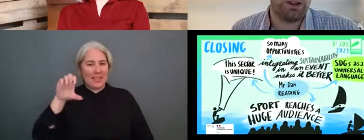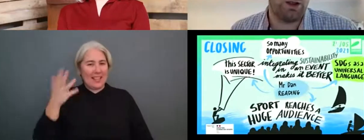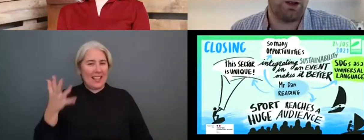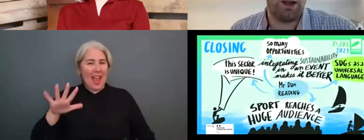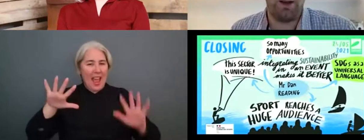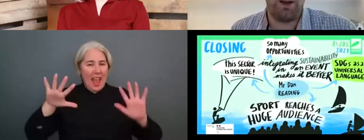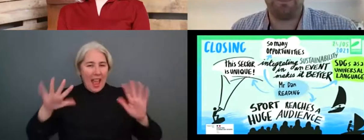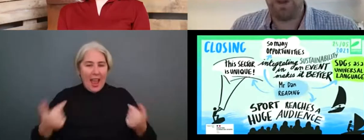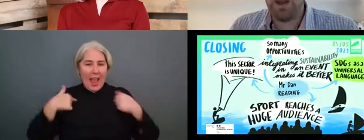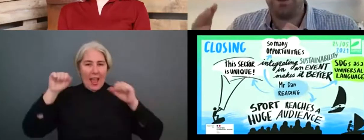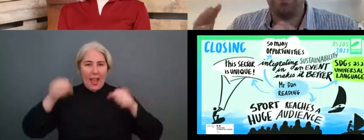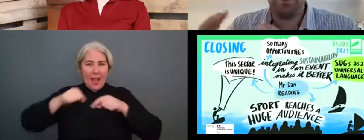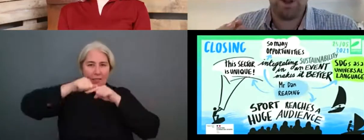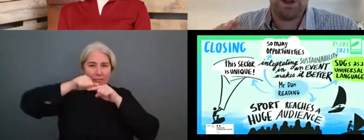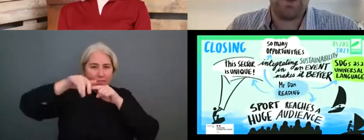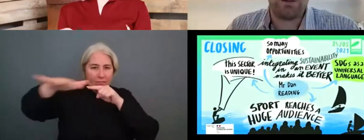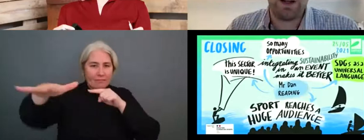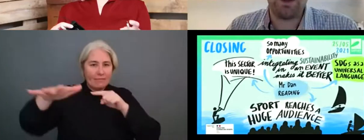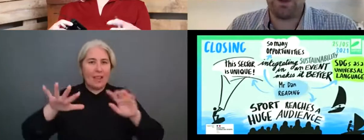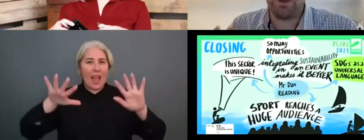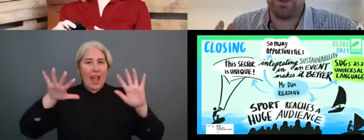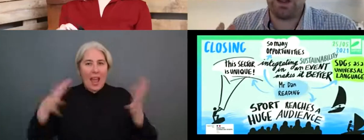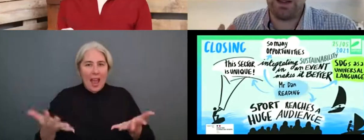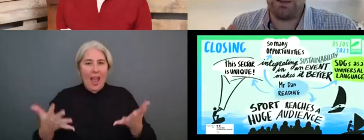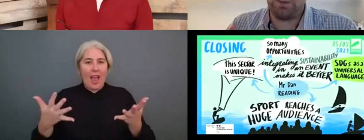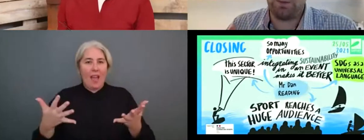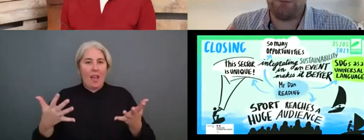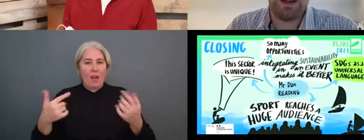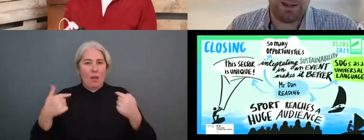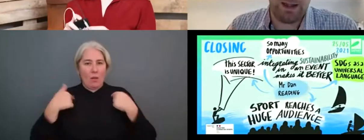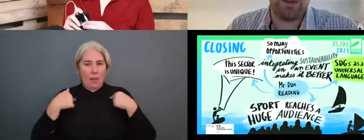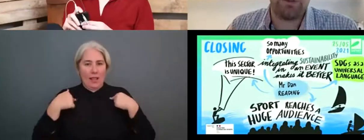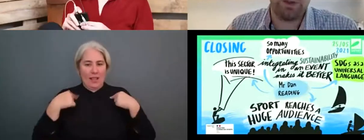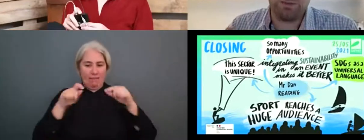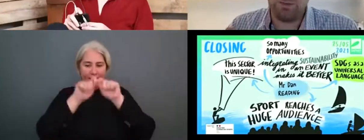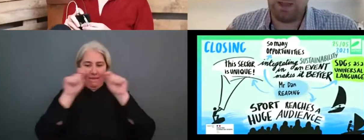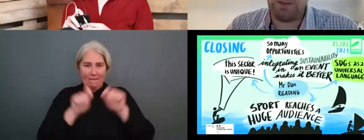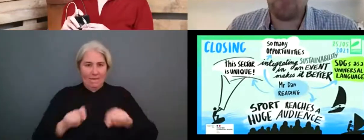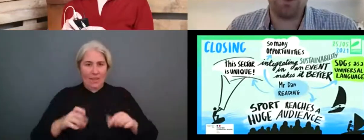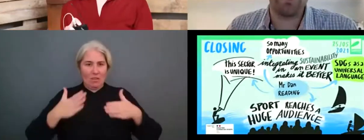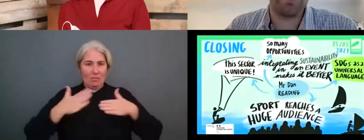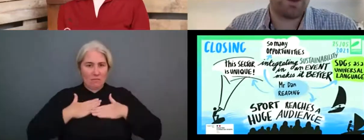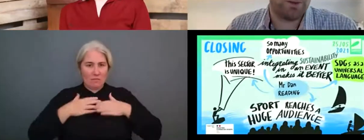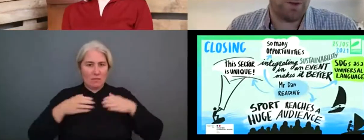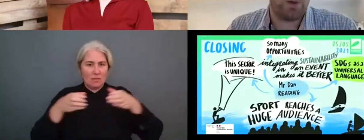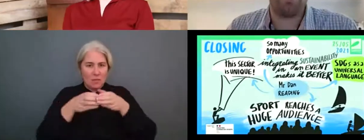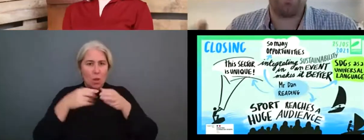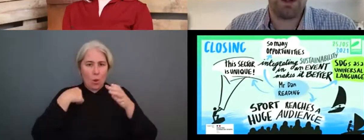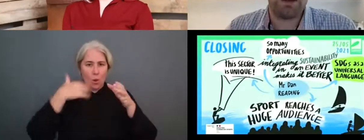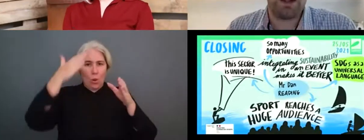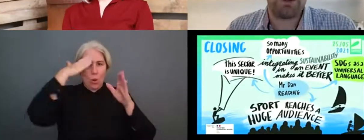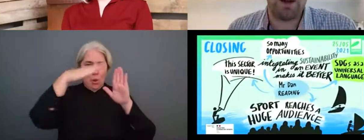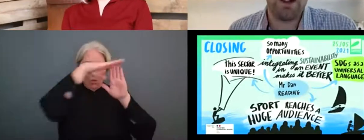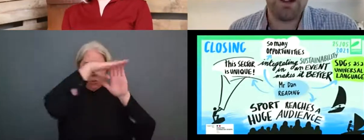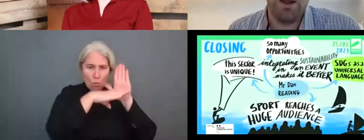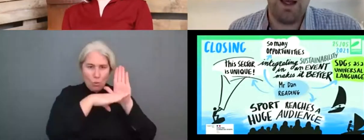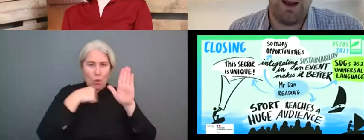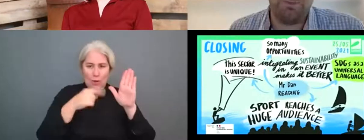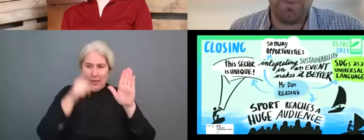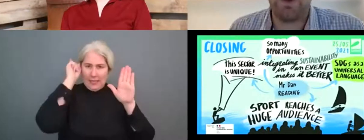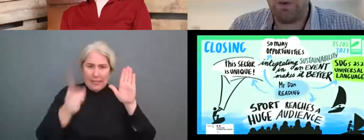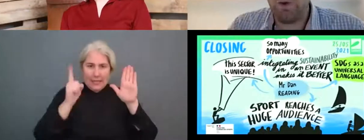we can, um, as certainly federations, we, we regulate, we, we have the rules, we specify equipment, et cetera.